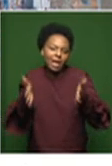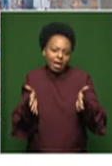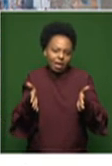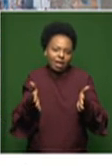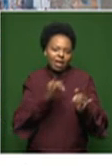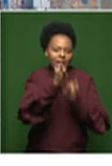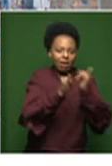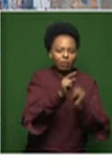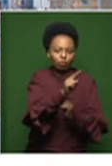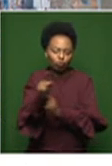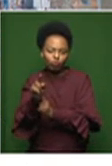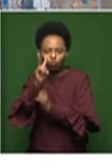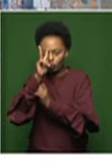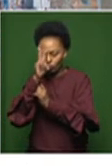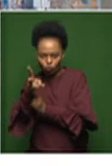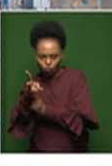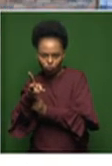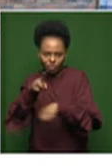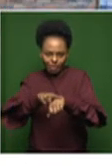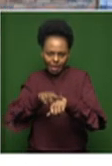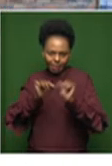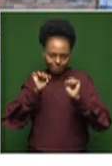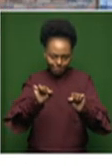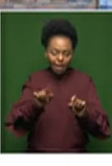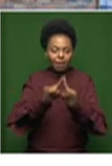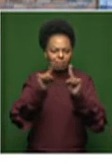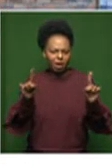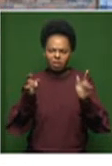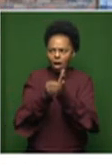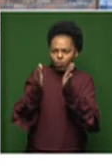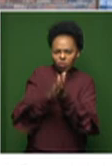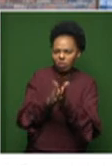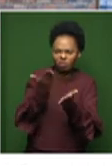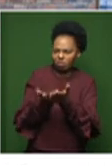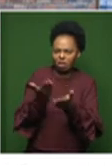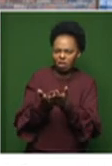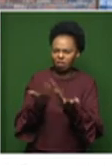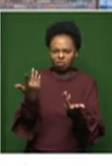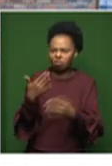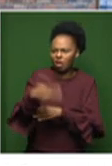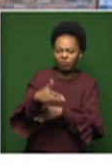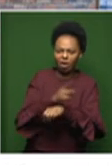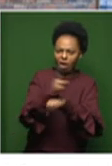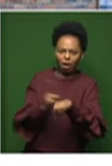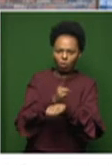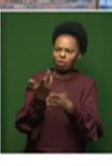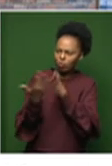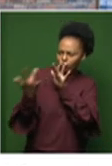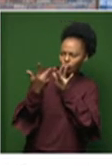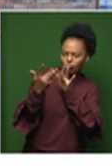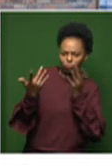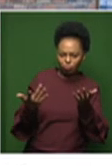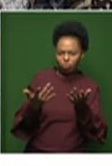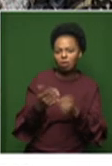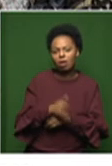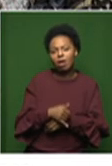a.m. till 2 p.m. But we're more than happy to make appointments outside of these hours. You just need to contact us. All the details